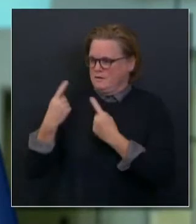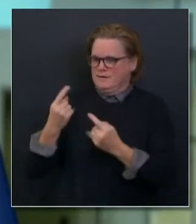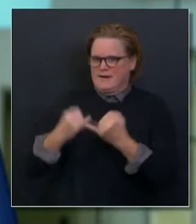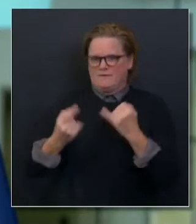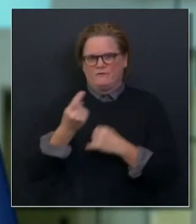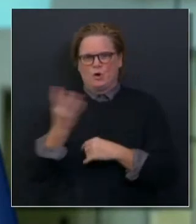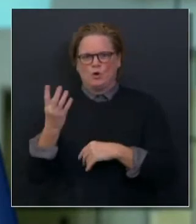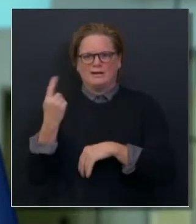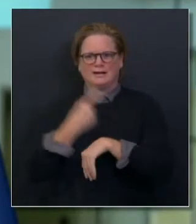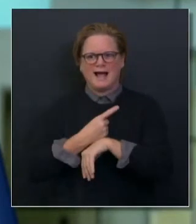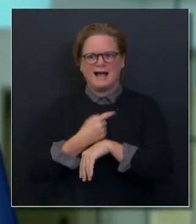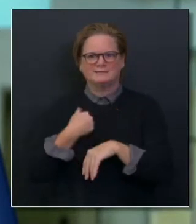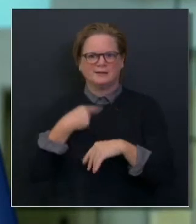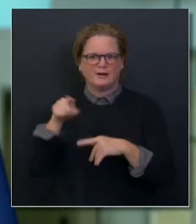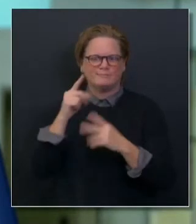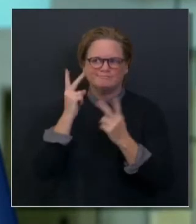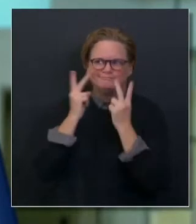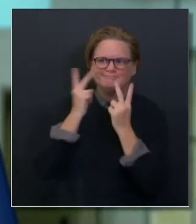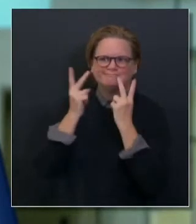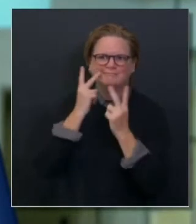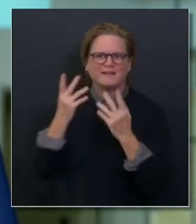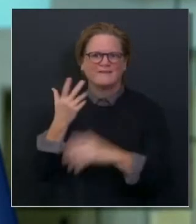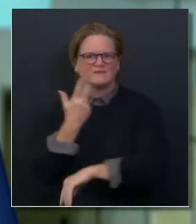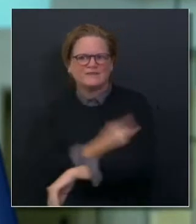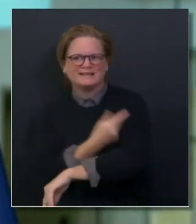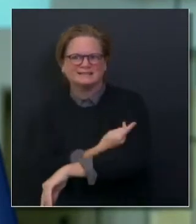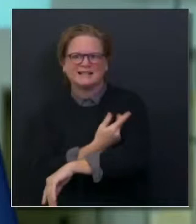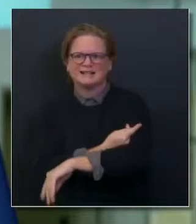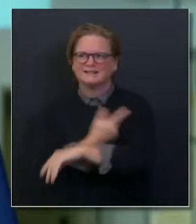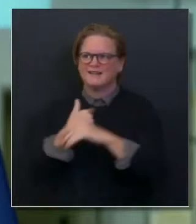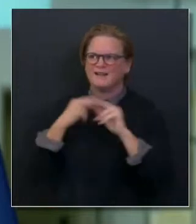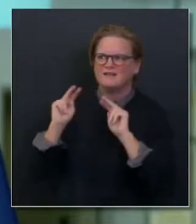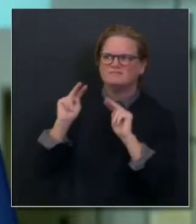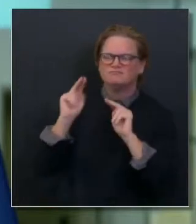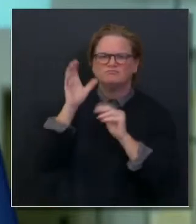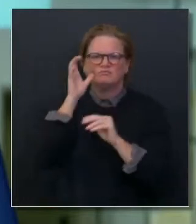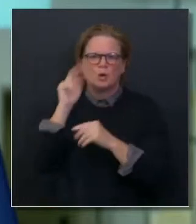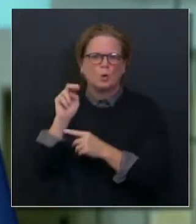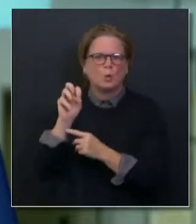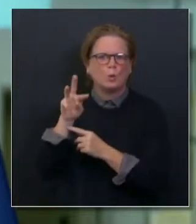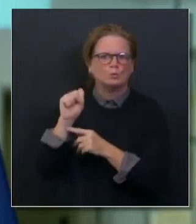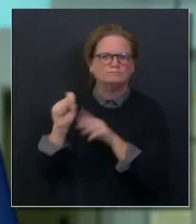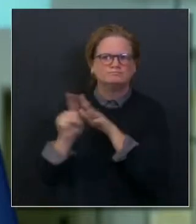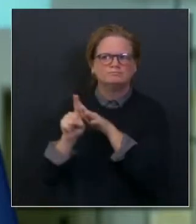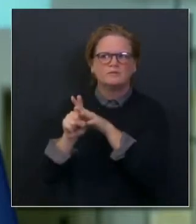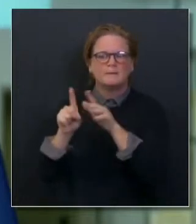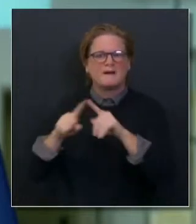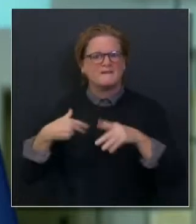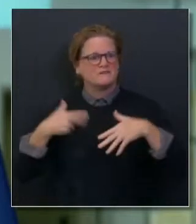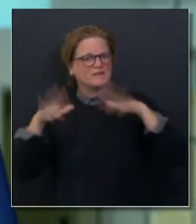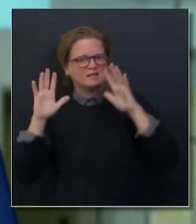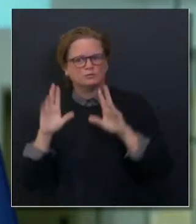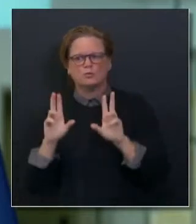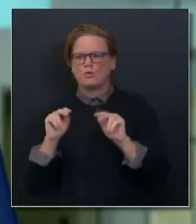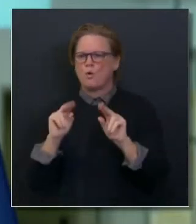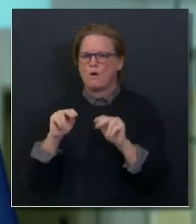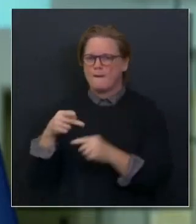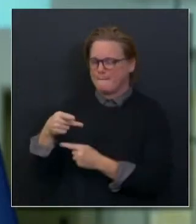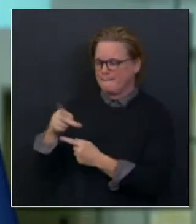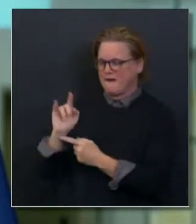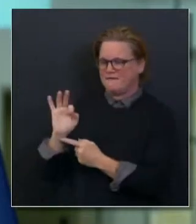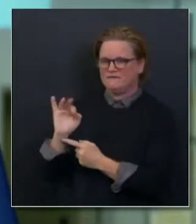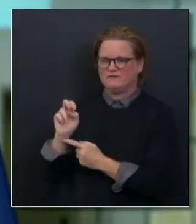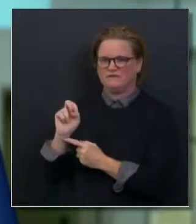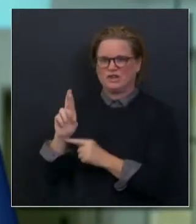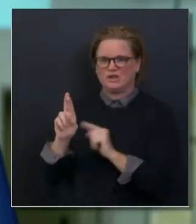and more to do on that front, remind you, just in closing, before I open up to questions, that the Pfizer vaccines are the ultra-low cold storage,